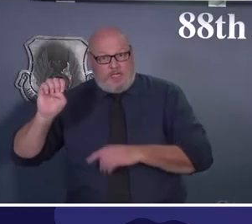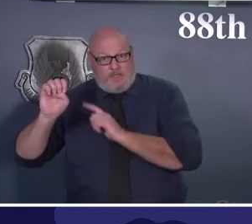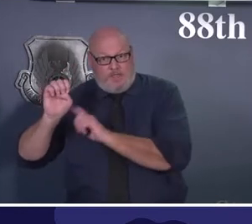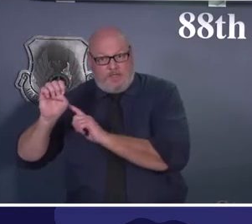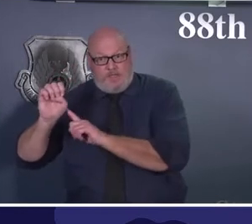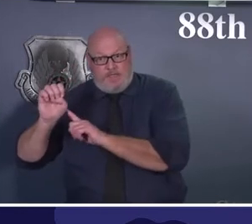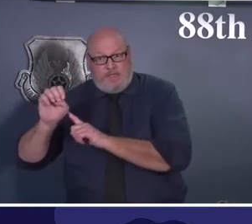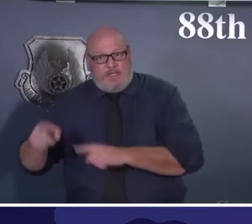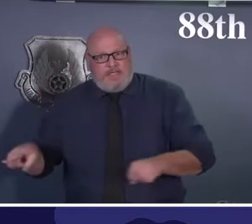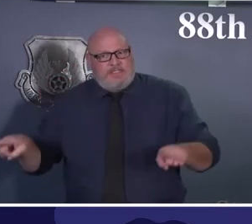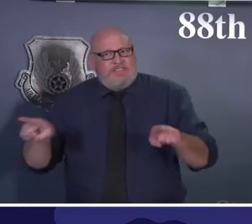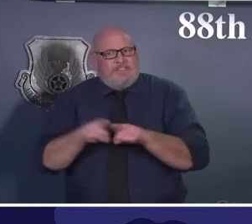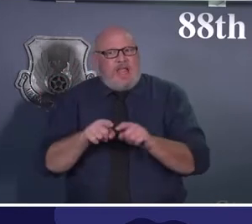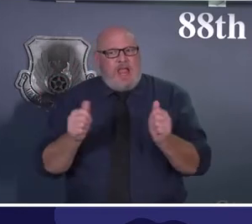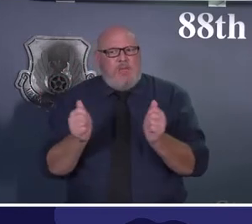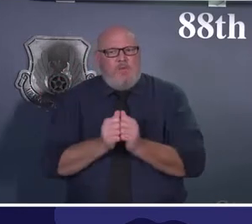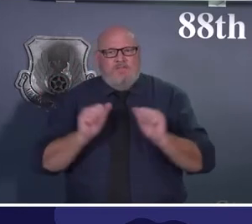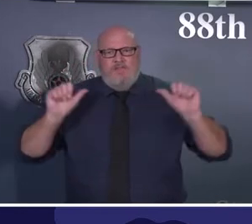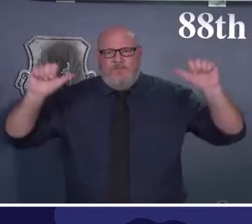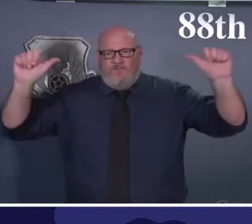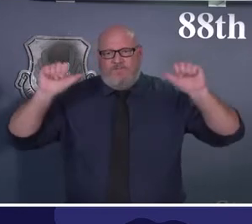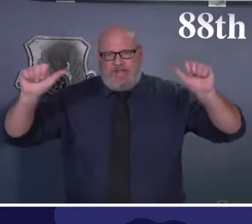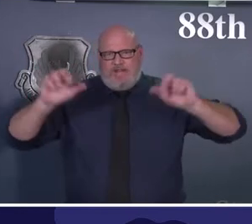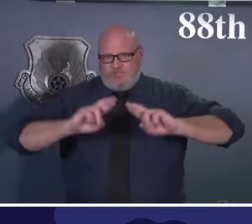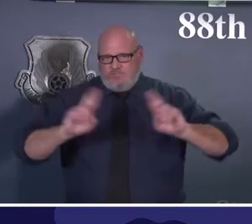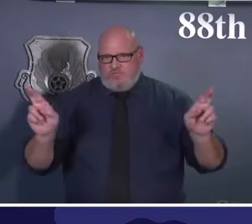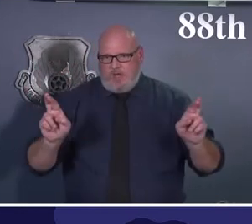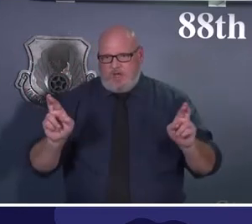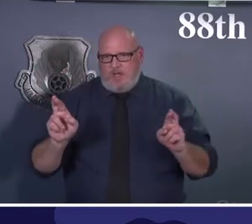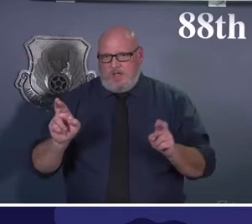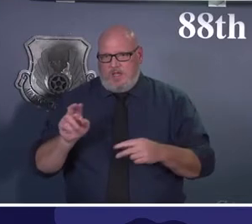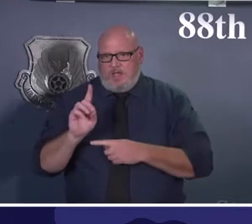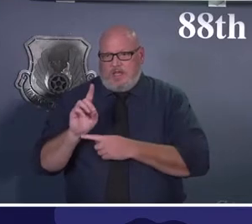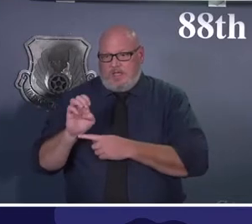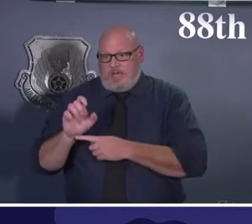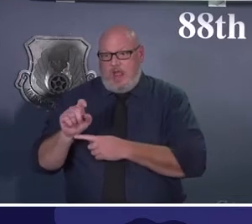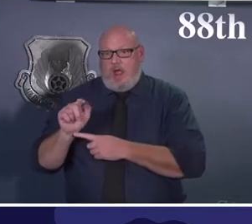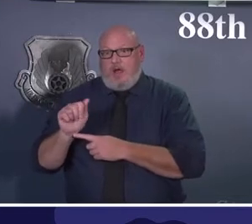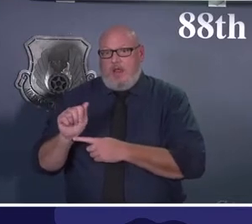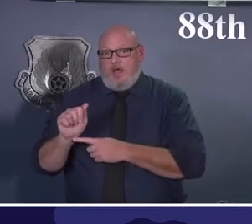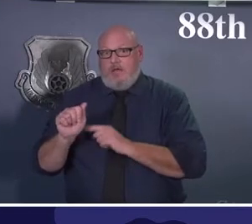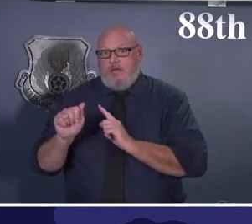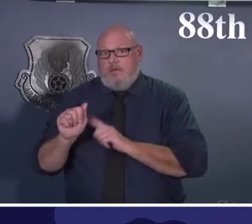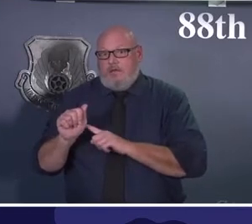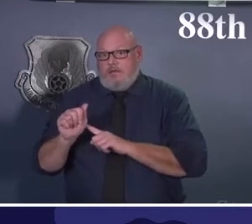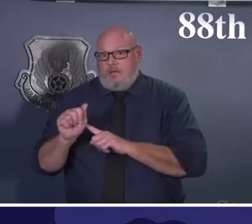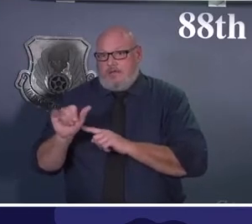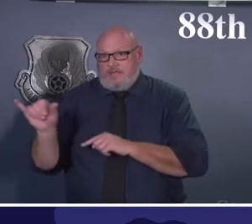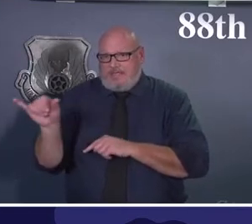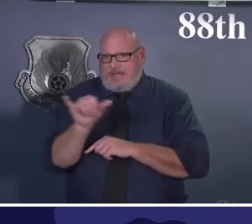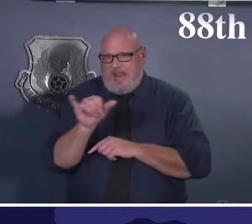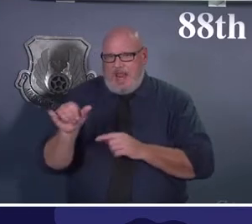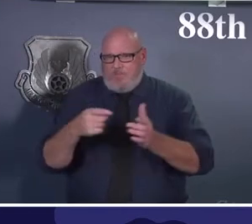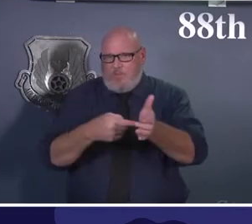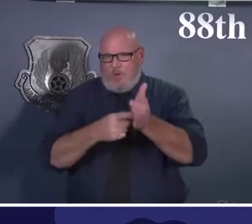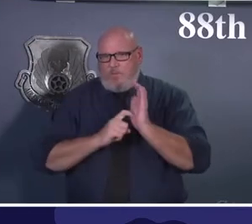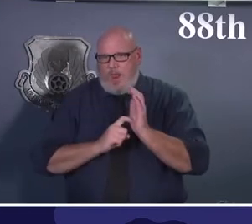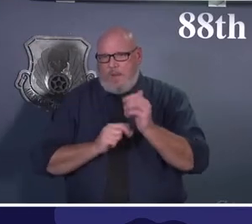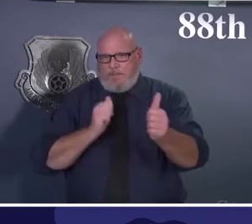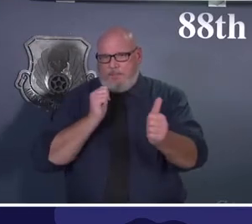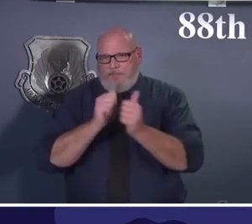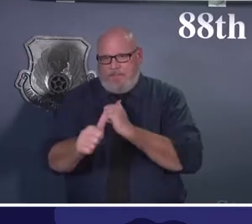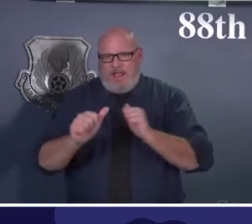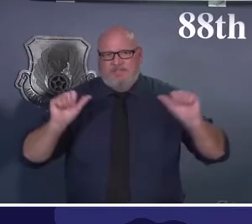Some individuals may find themselves in a past due status. So I recommend that you work with your commander, contact your unit fitness program manager